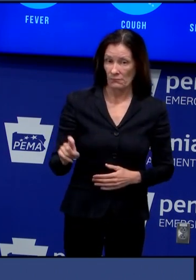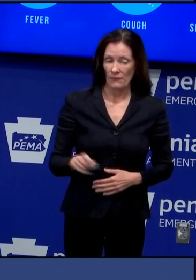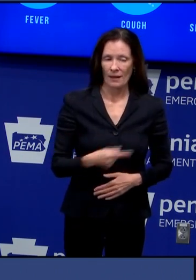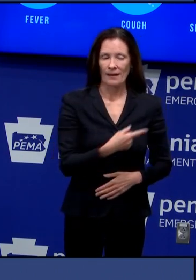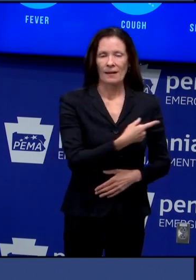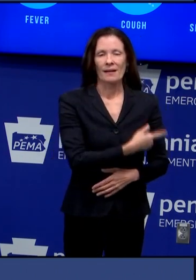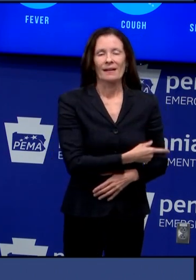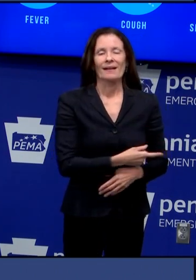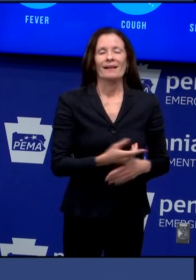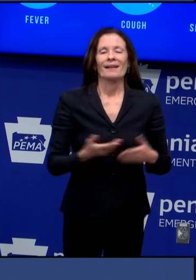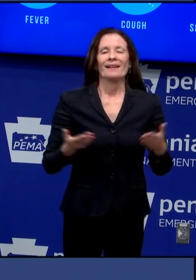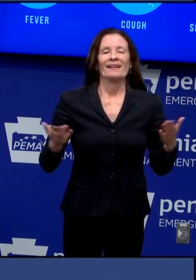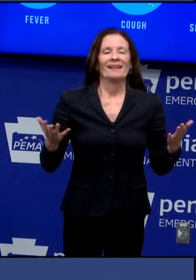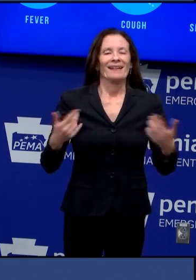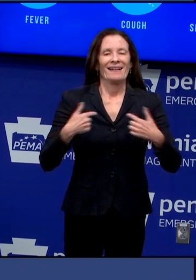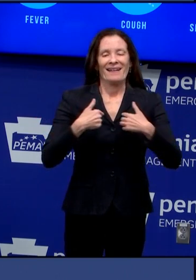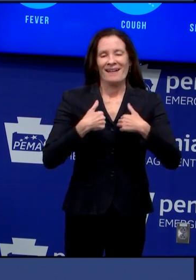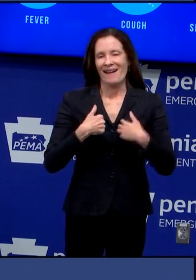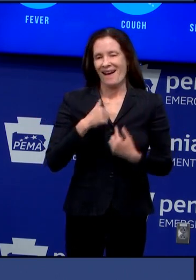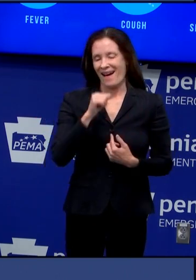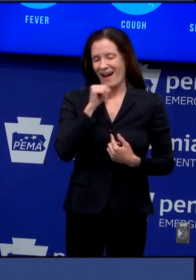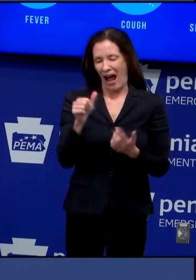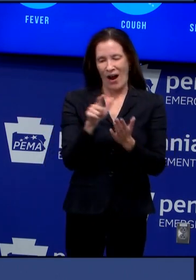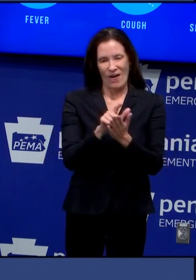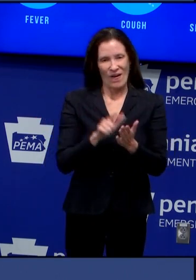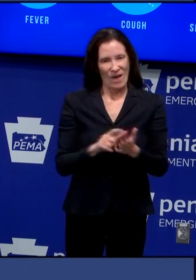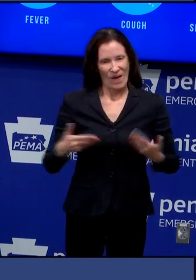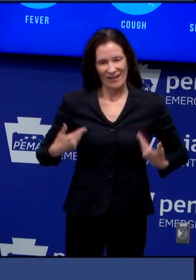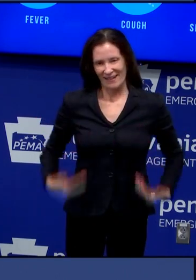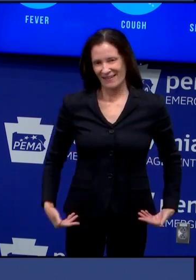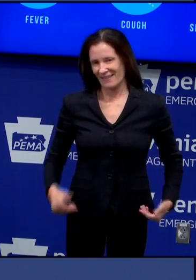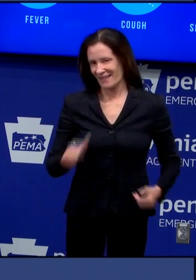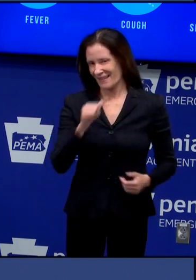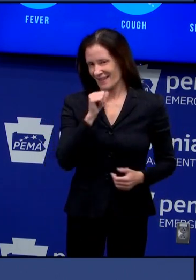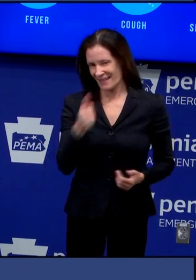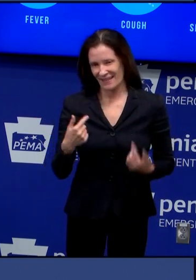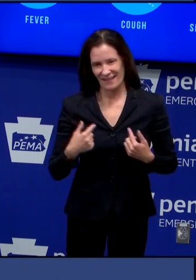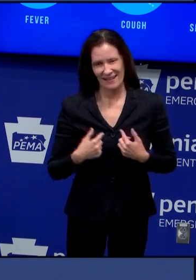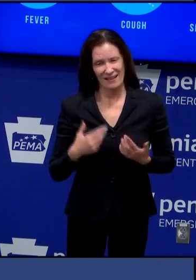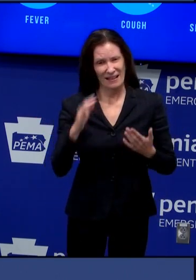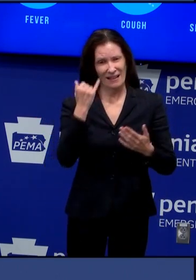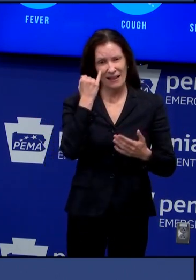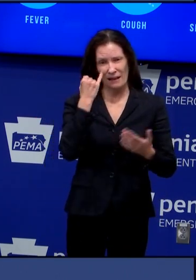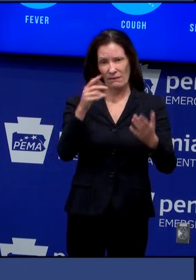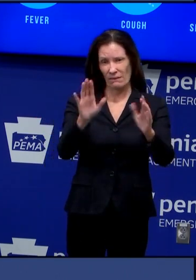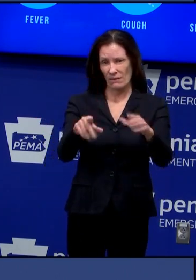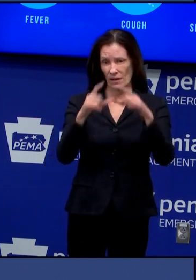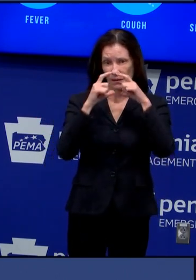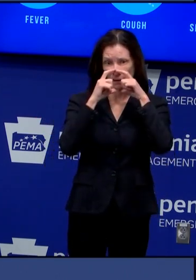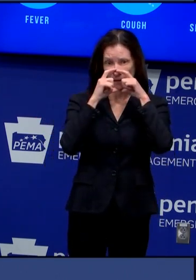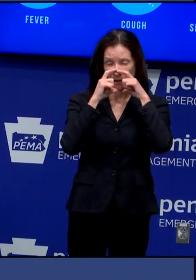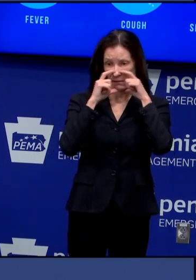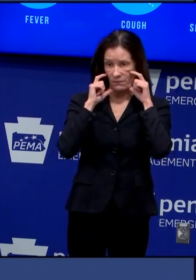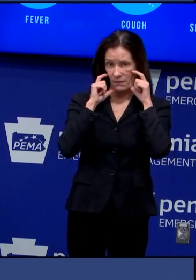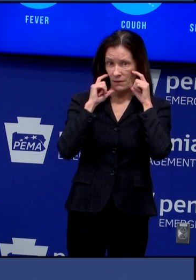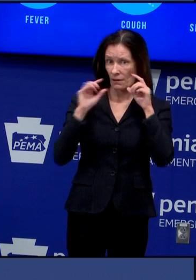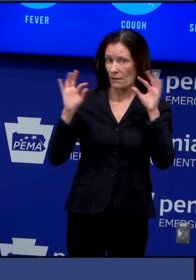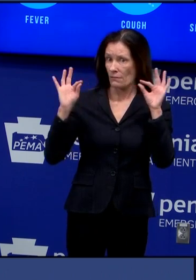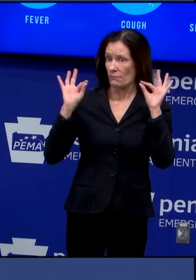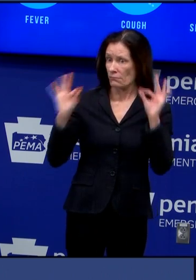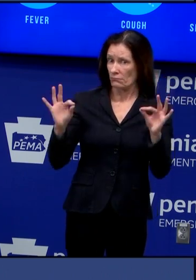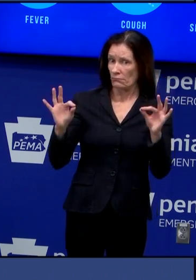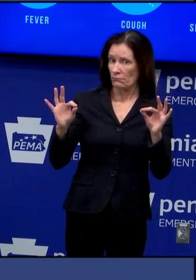i'm not a lawyer but but this whole thing if it's going to work is going to work because pennsylvanians recognize they don't want to